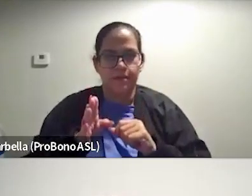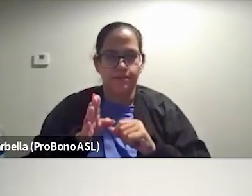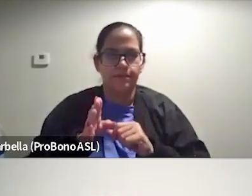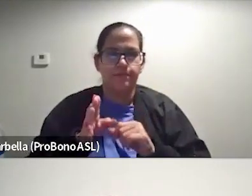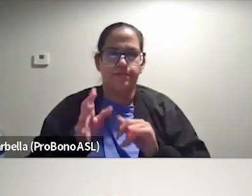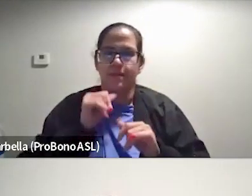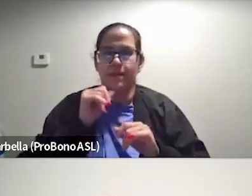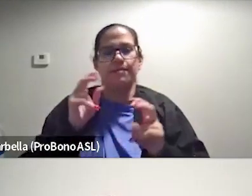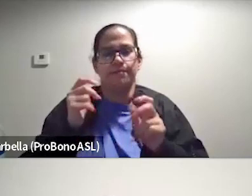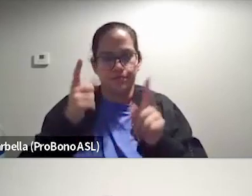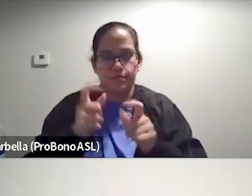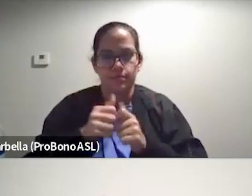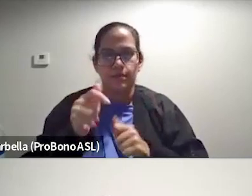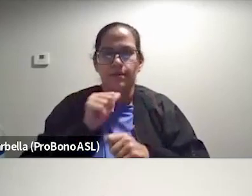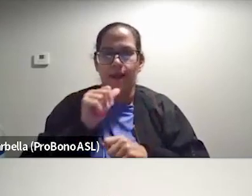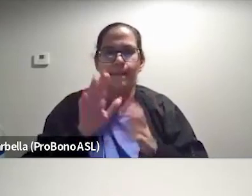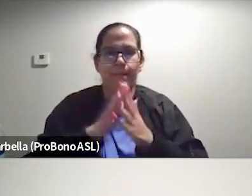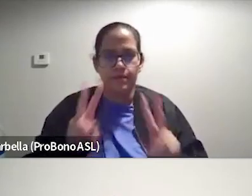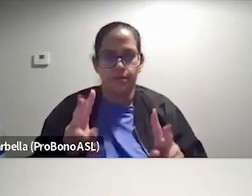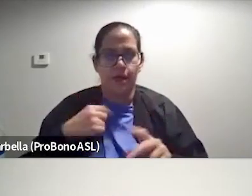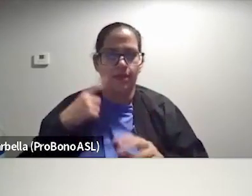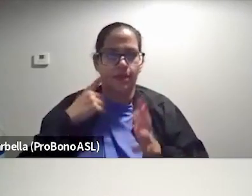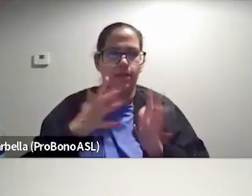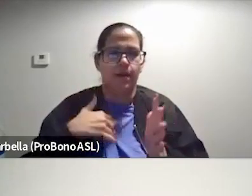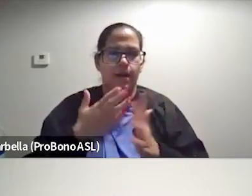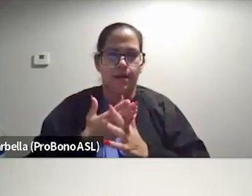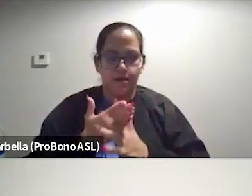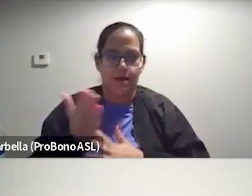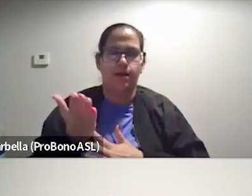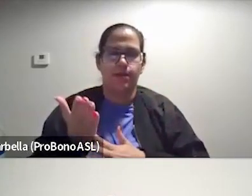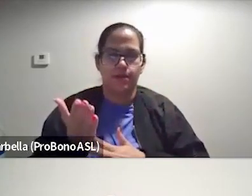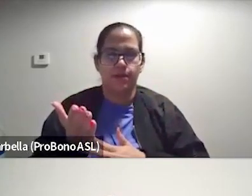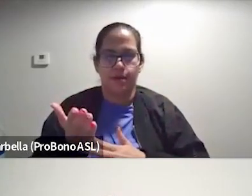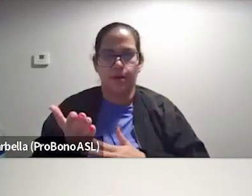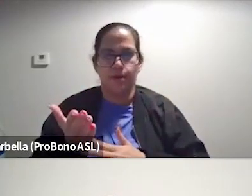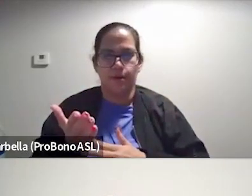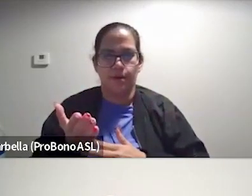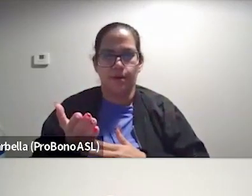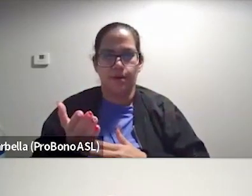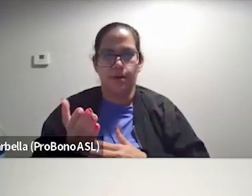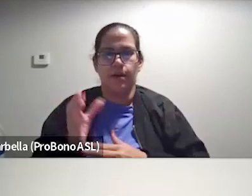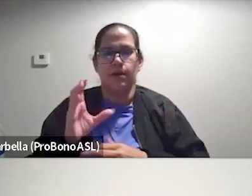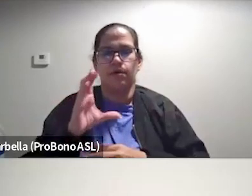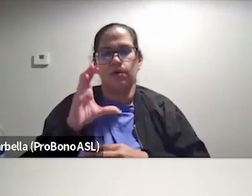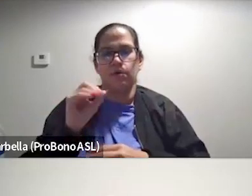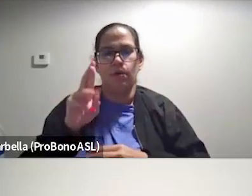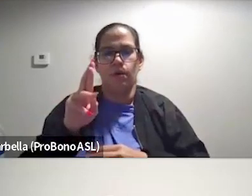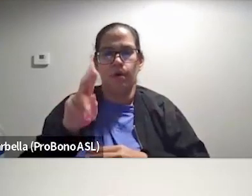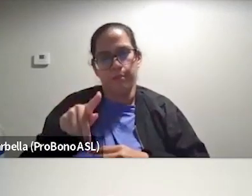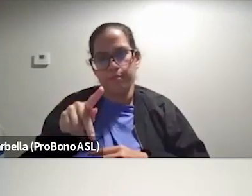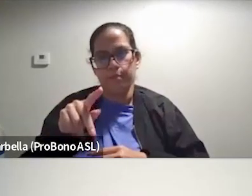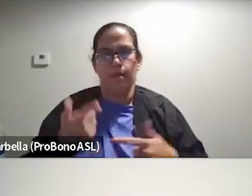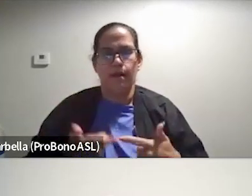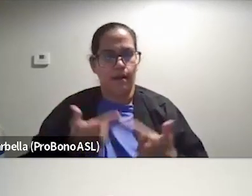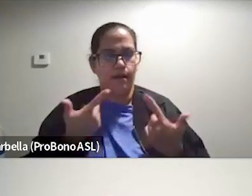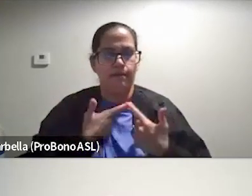it's not peaceful. I think the way that I have gotten through, um, corporate life is